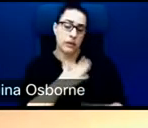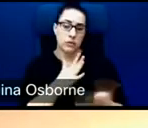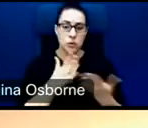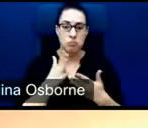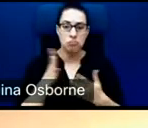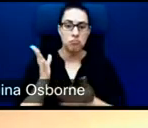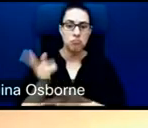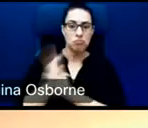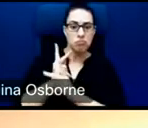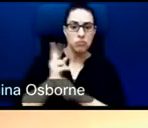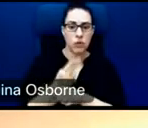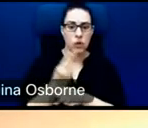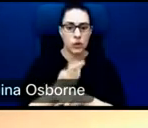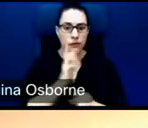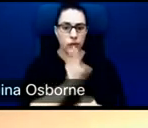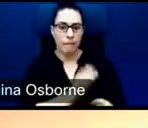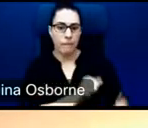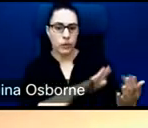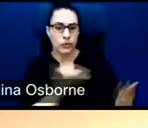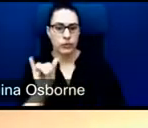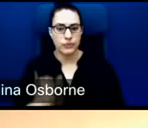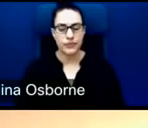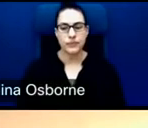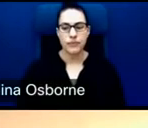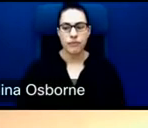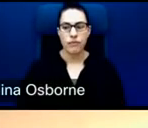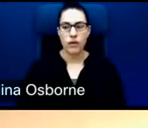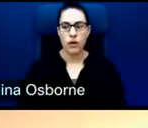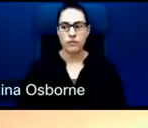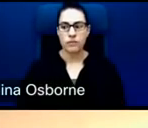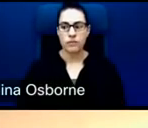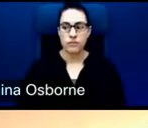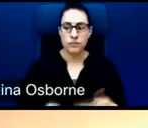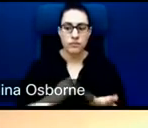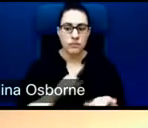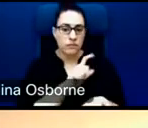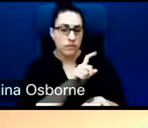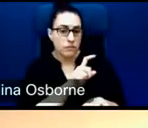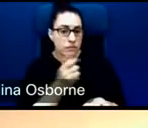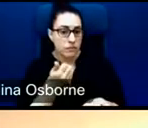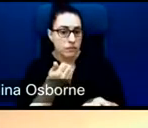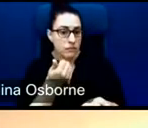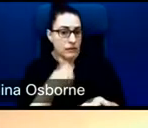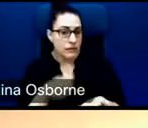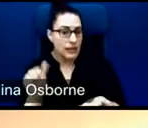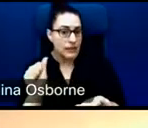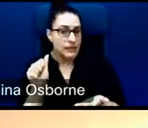I think, have we, do we have any little, any more of an update on our potential speaker?